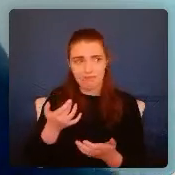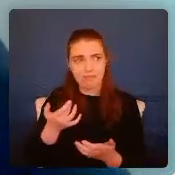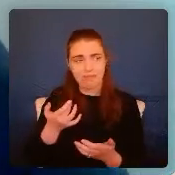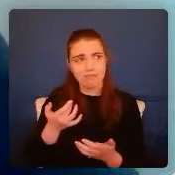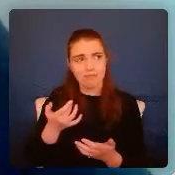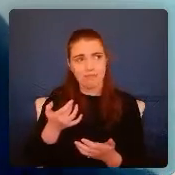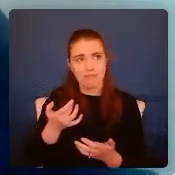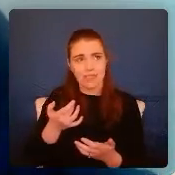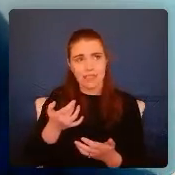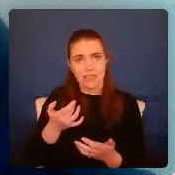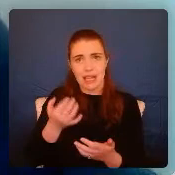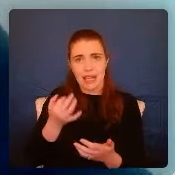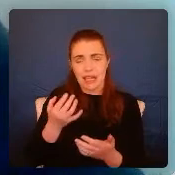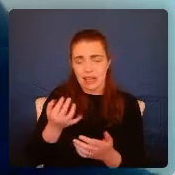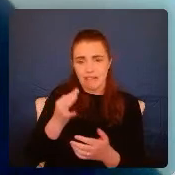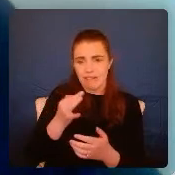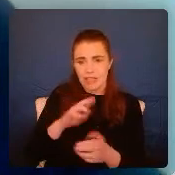feel heard, to feel validated?